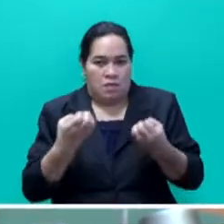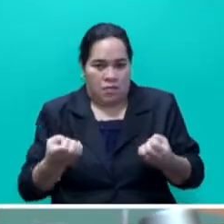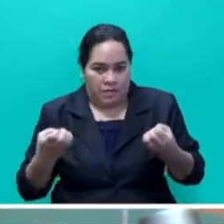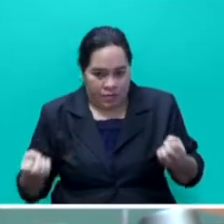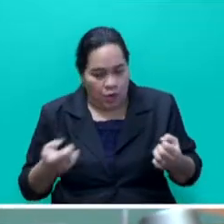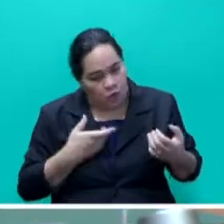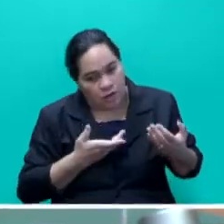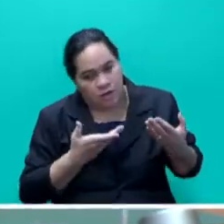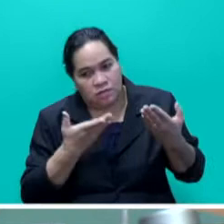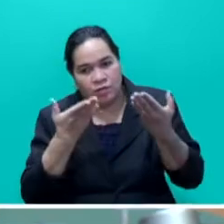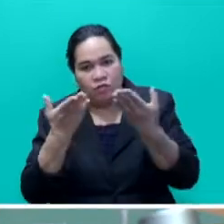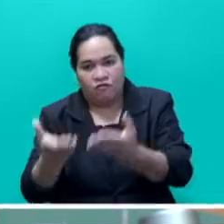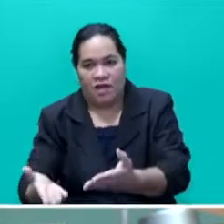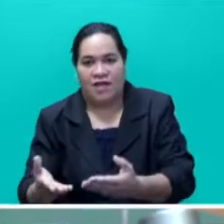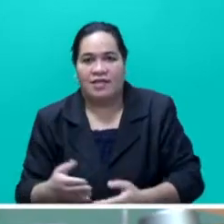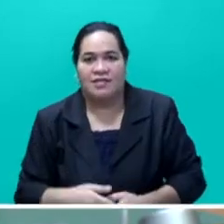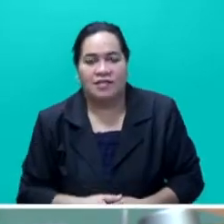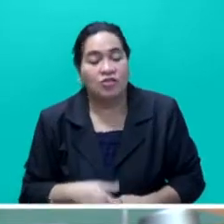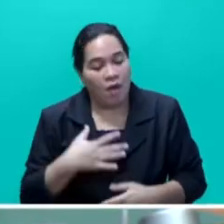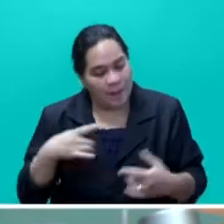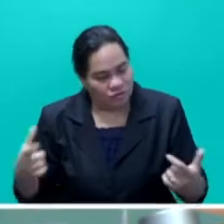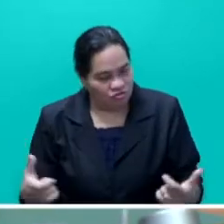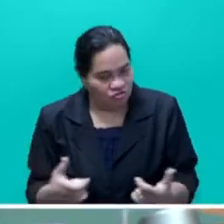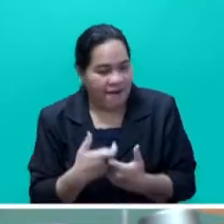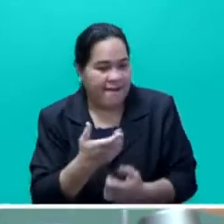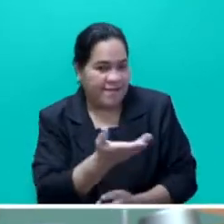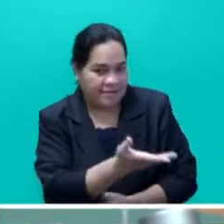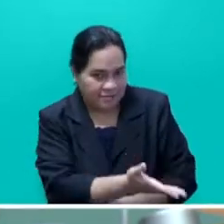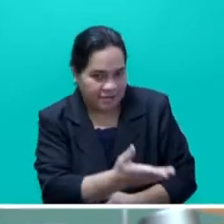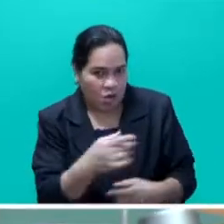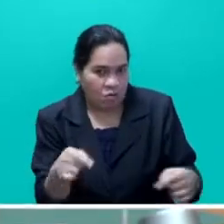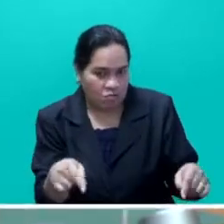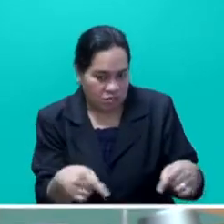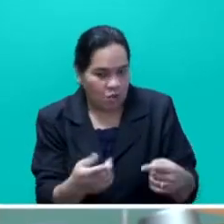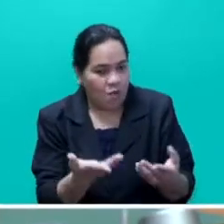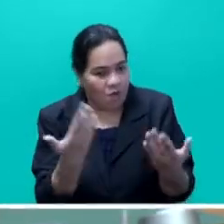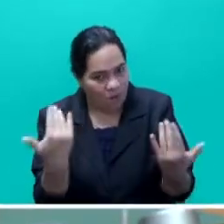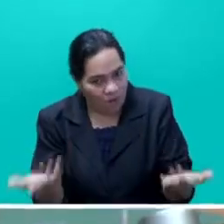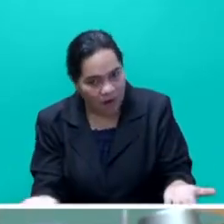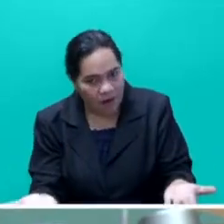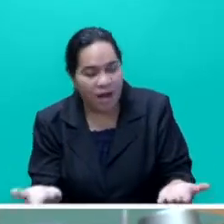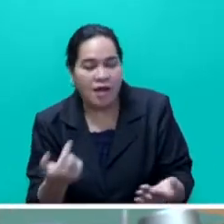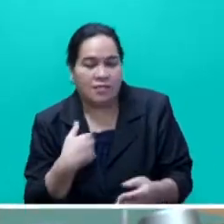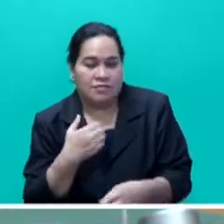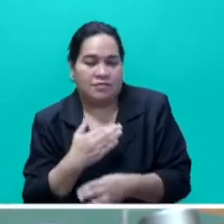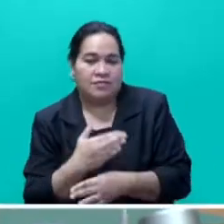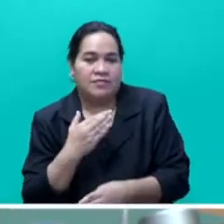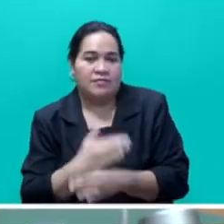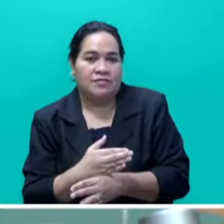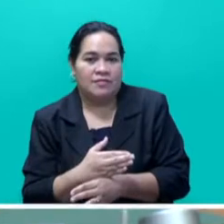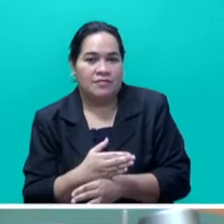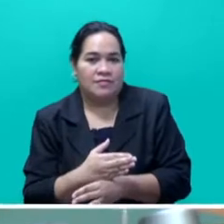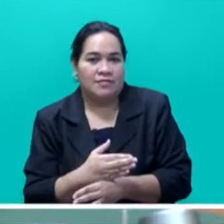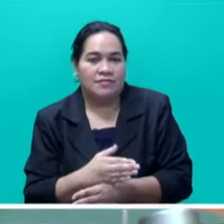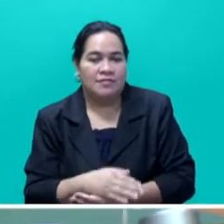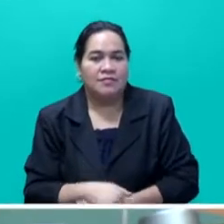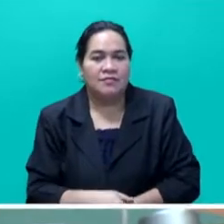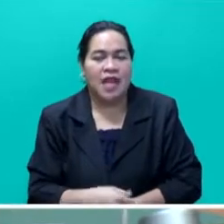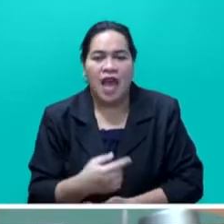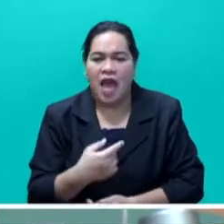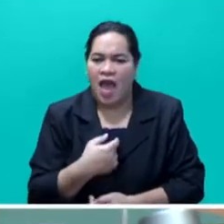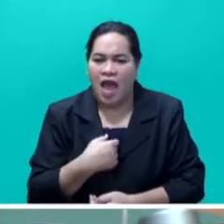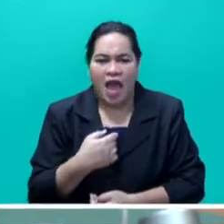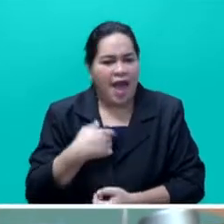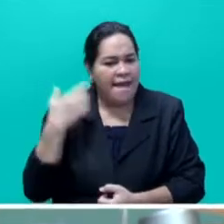the members from the other side. Here you go. Remember, Mr Speaker Sayer, I have never, I have never